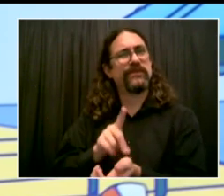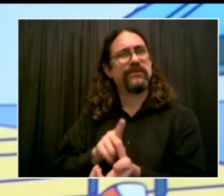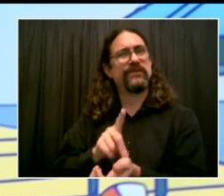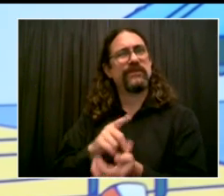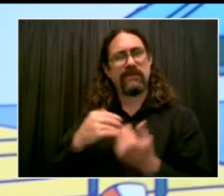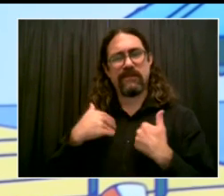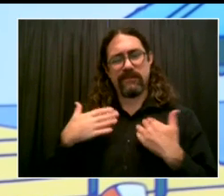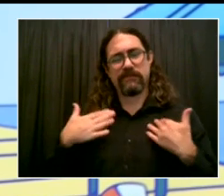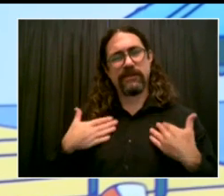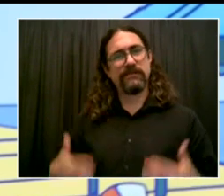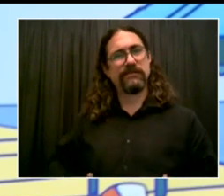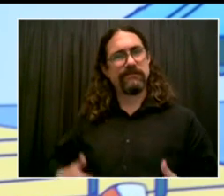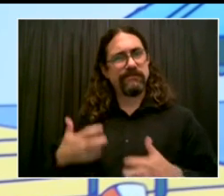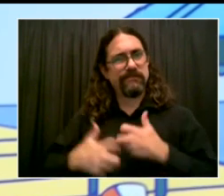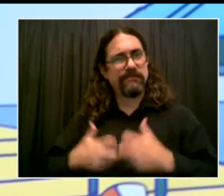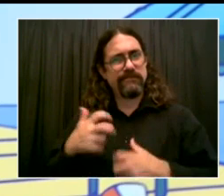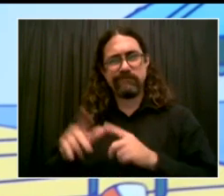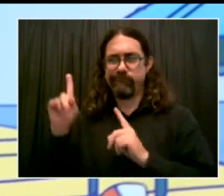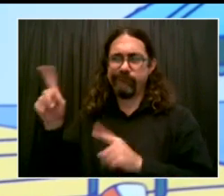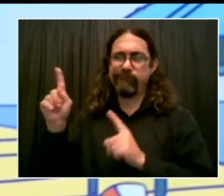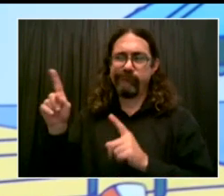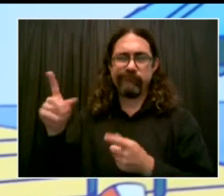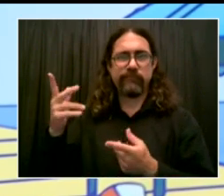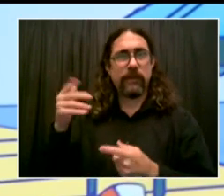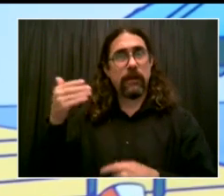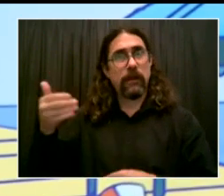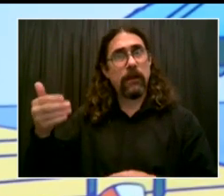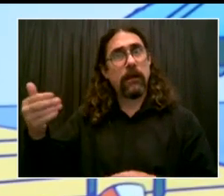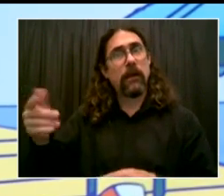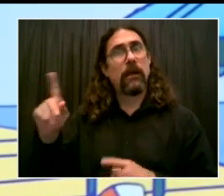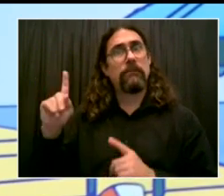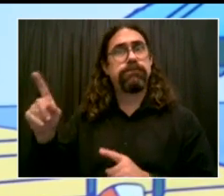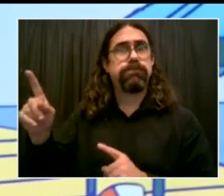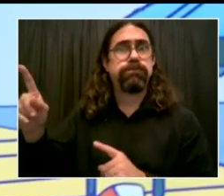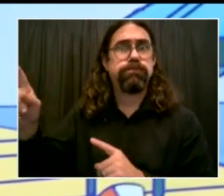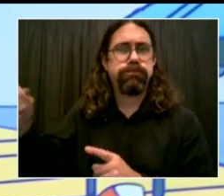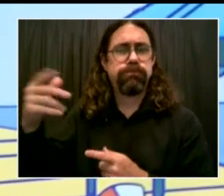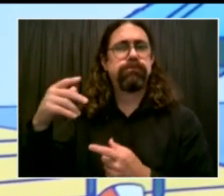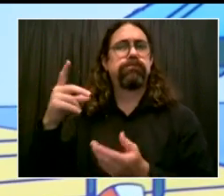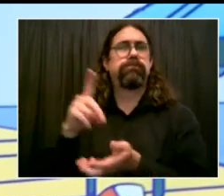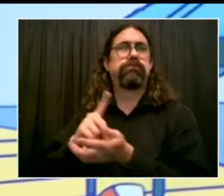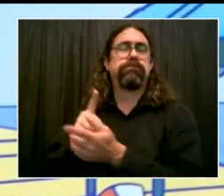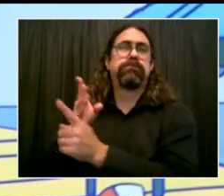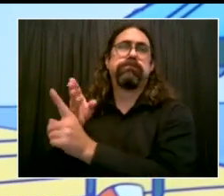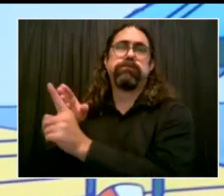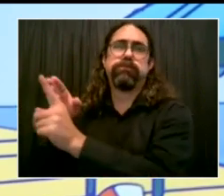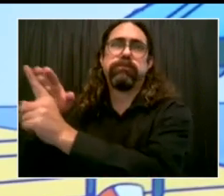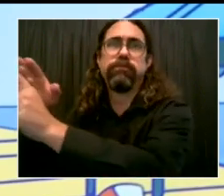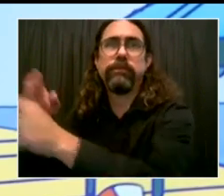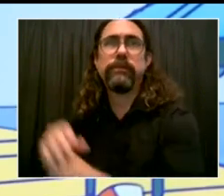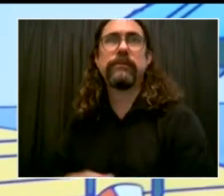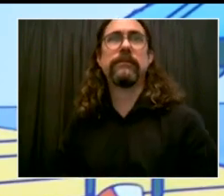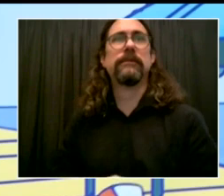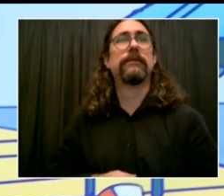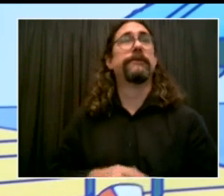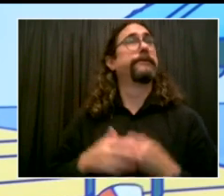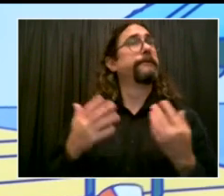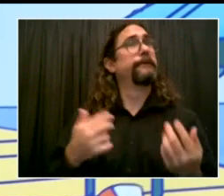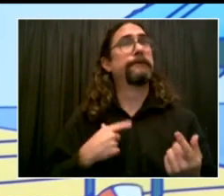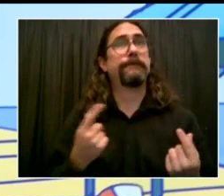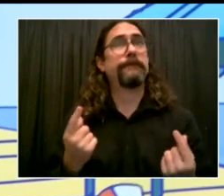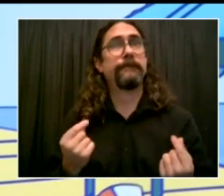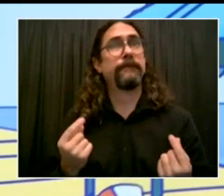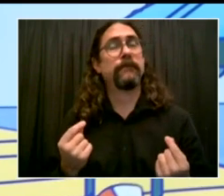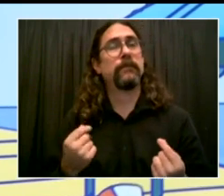And so we're announcing today at the Seaview campus here on Staten Island that health and hospitals will create a long-term pediatric